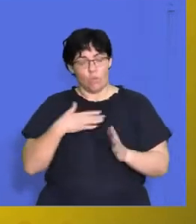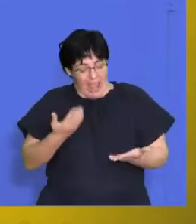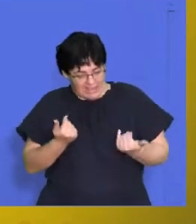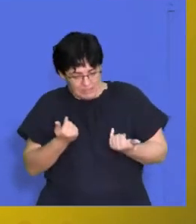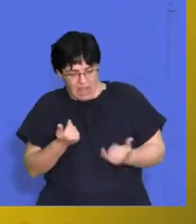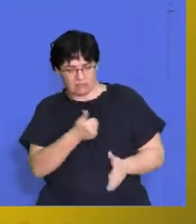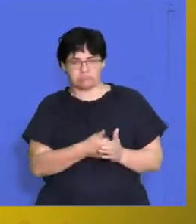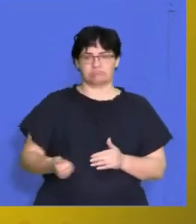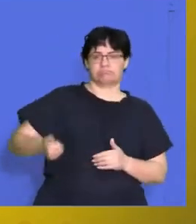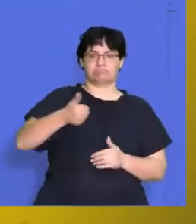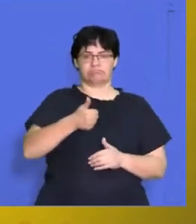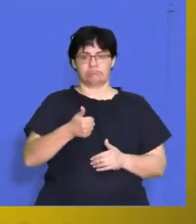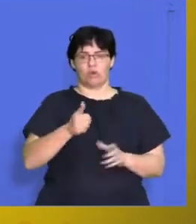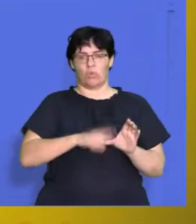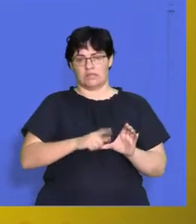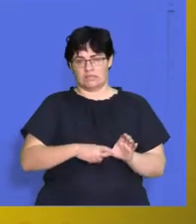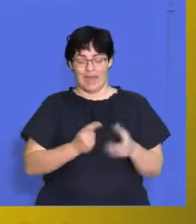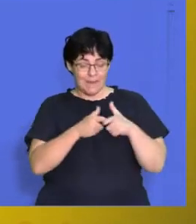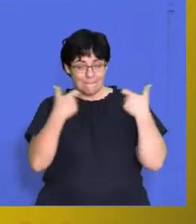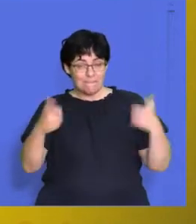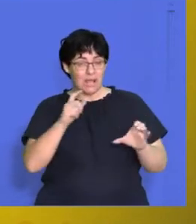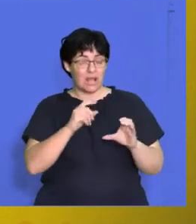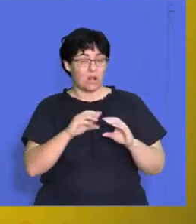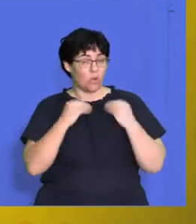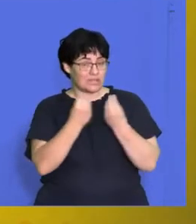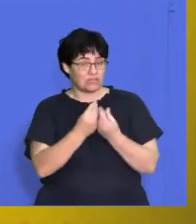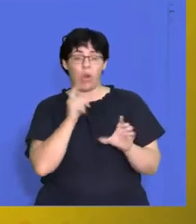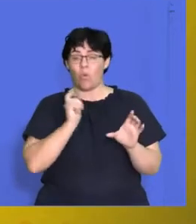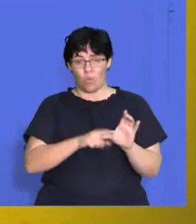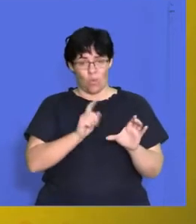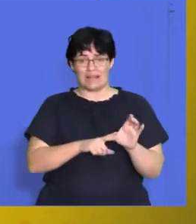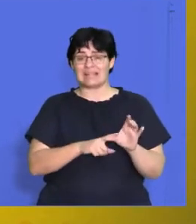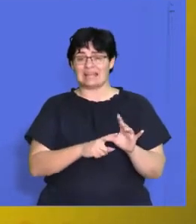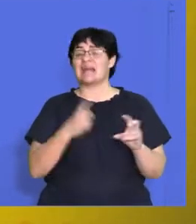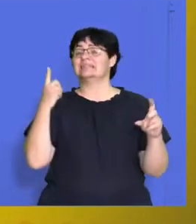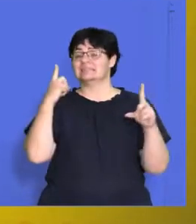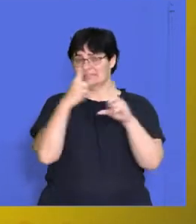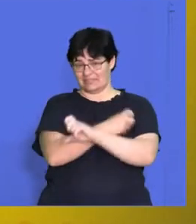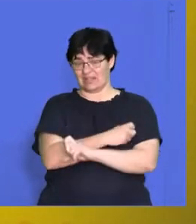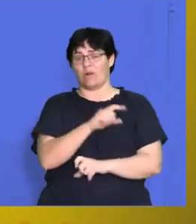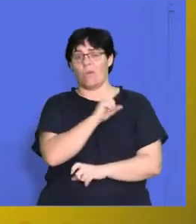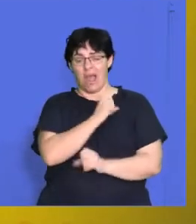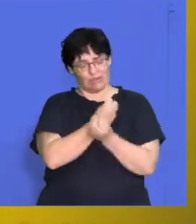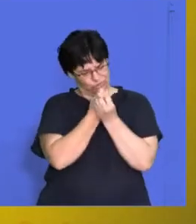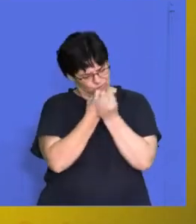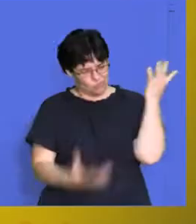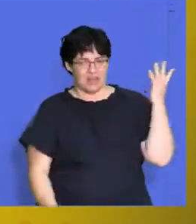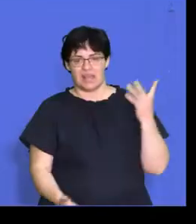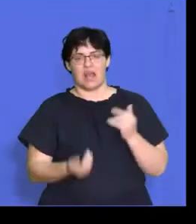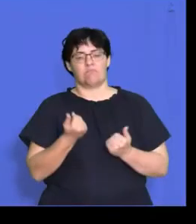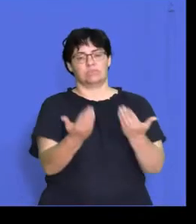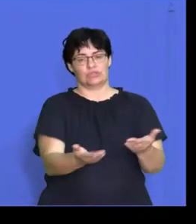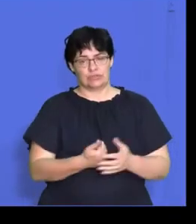so when we're a big organisation quality can be complicated by the amount of units that we are